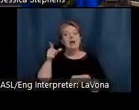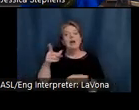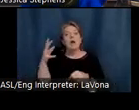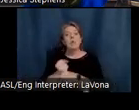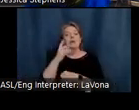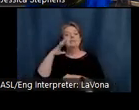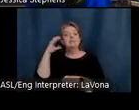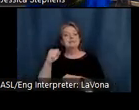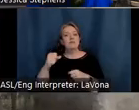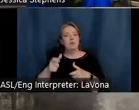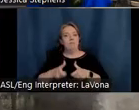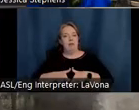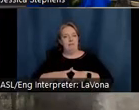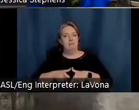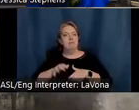Royal Academy.